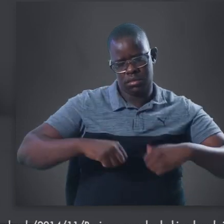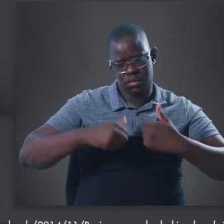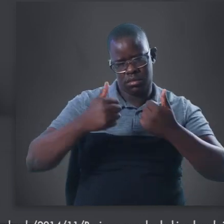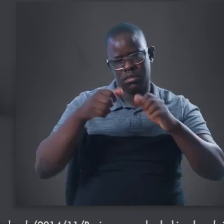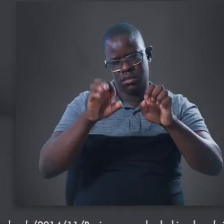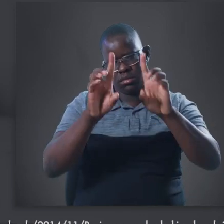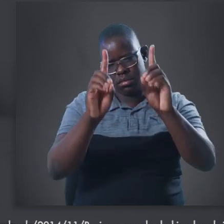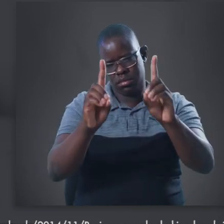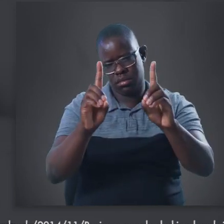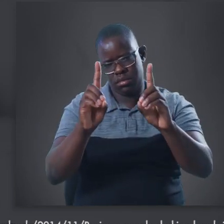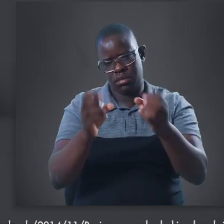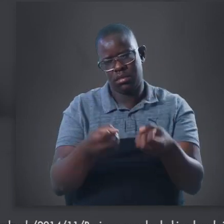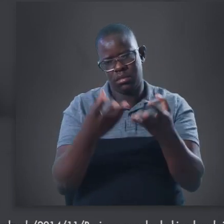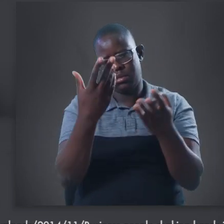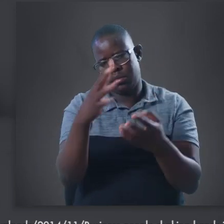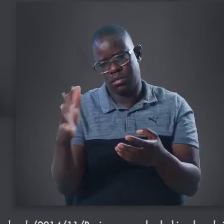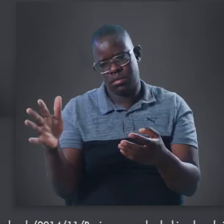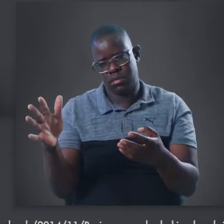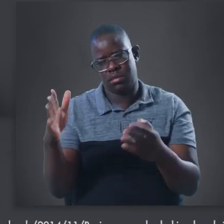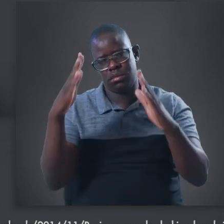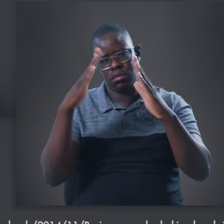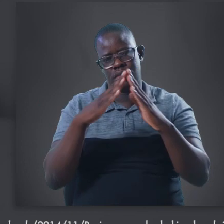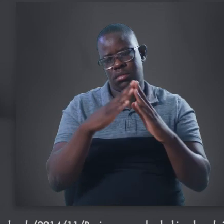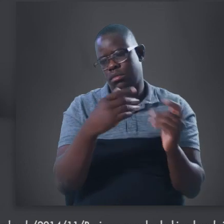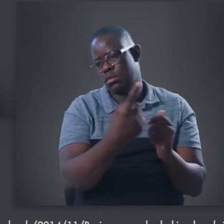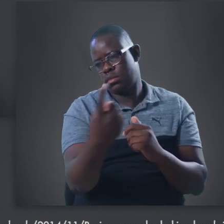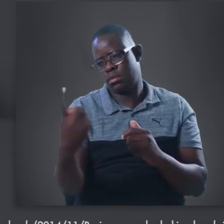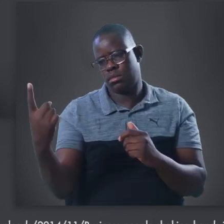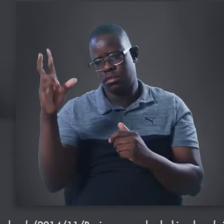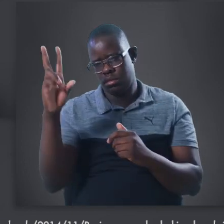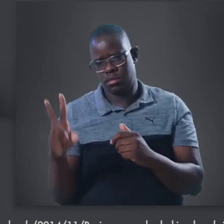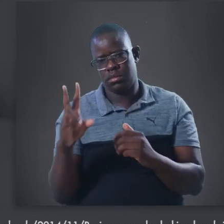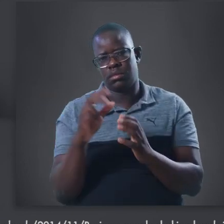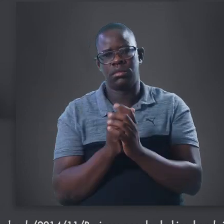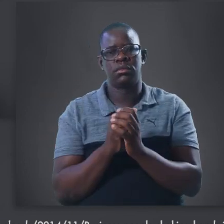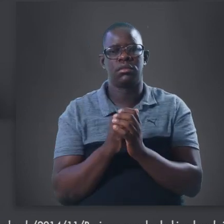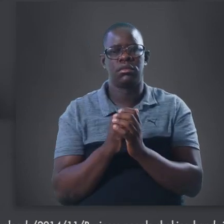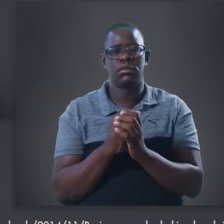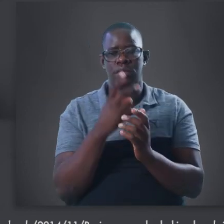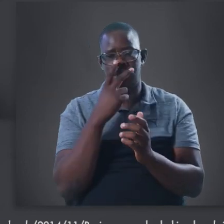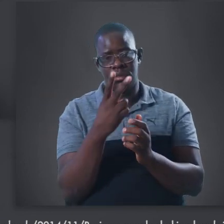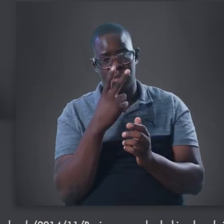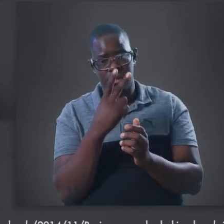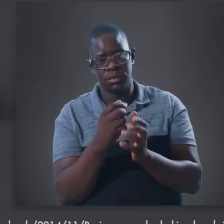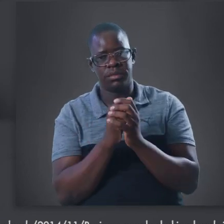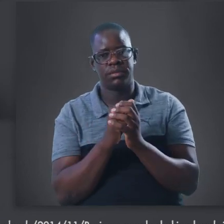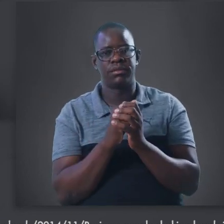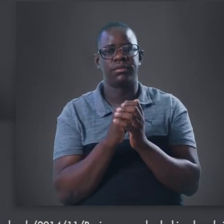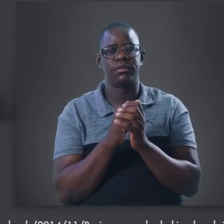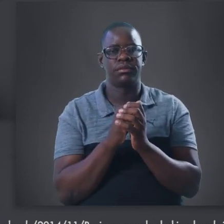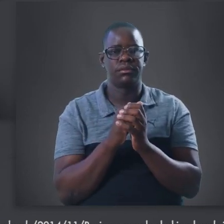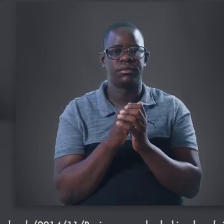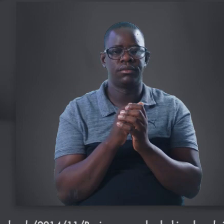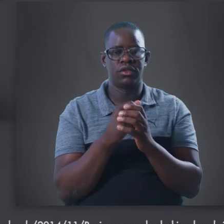It spends a large portion of the national budget on health, education, and providing water and housing for everybody.